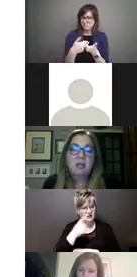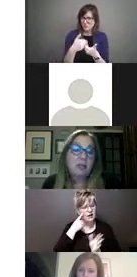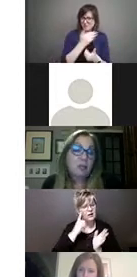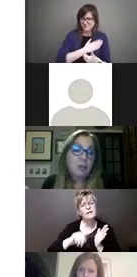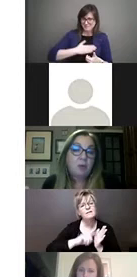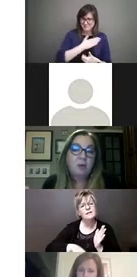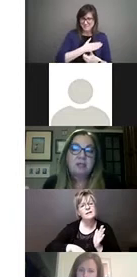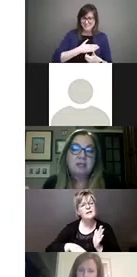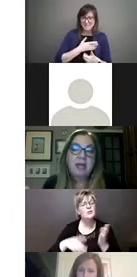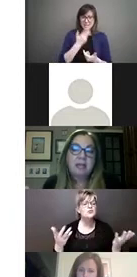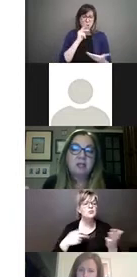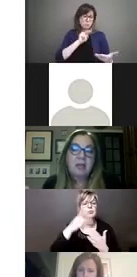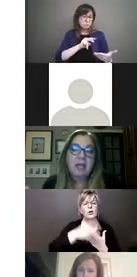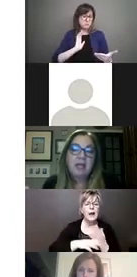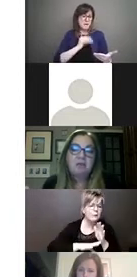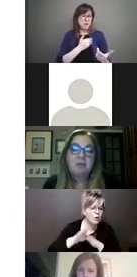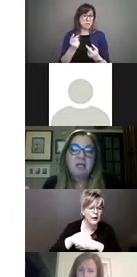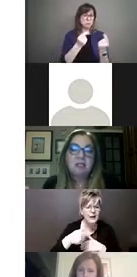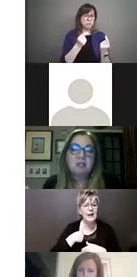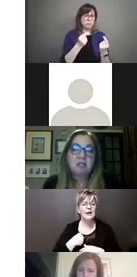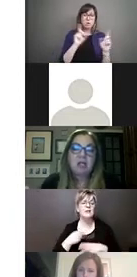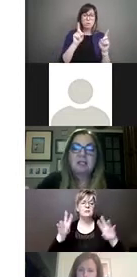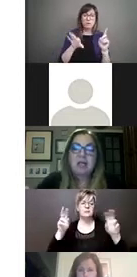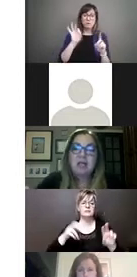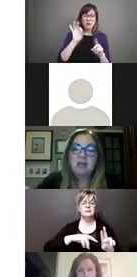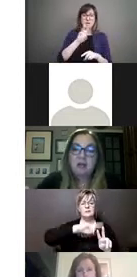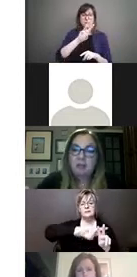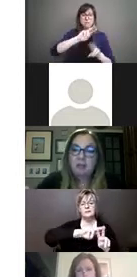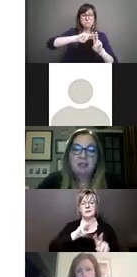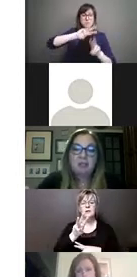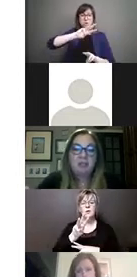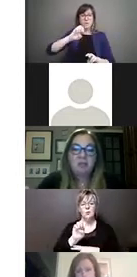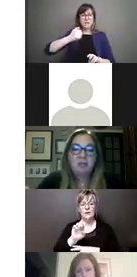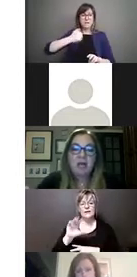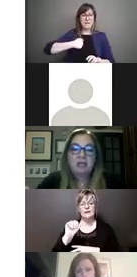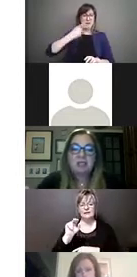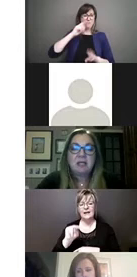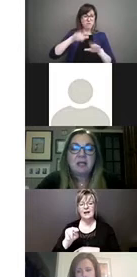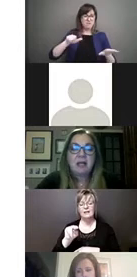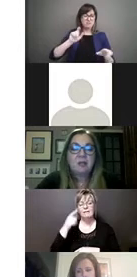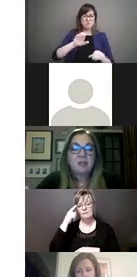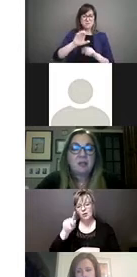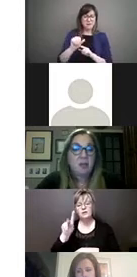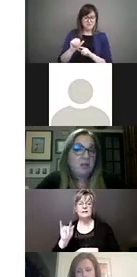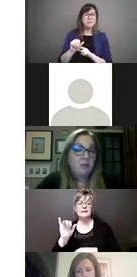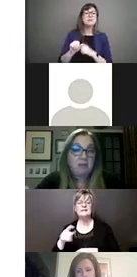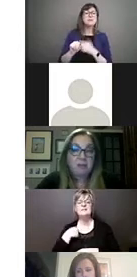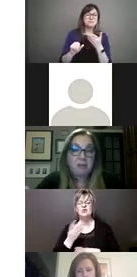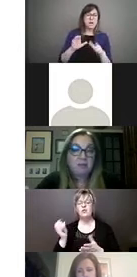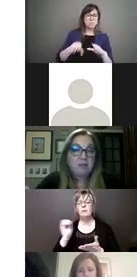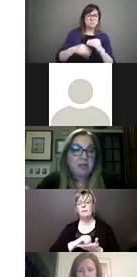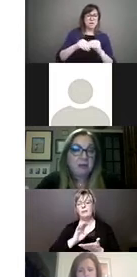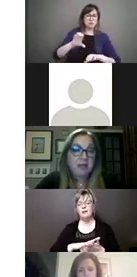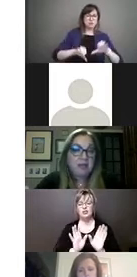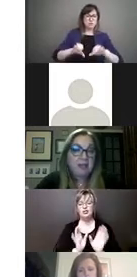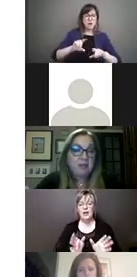check in on our progress at wecanforkids.ca. I'll put it in the chat. And there's a great youth event planned